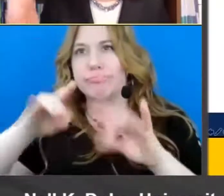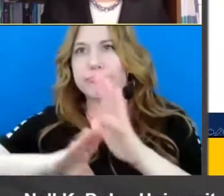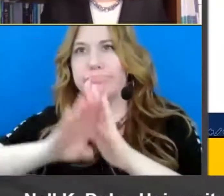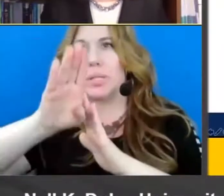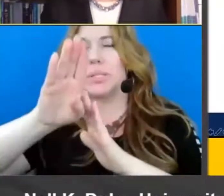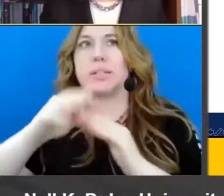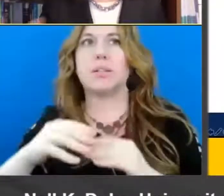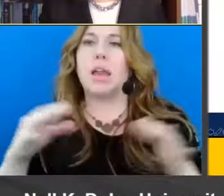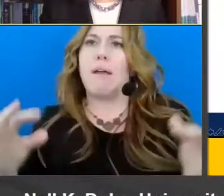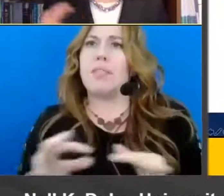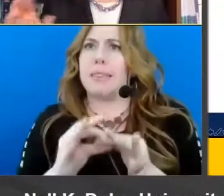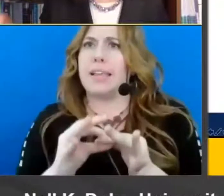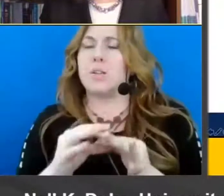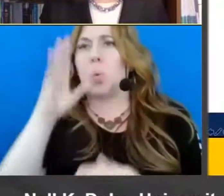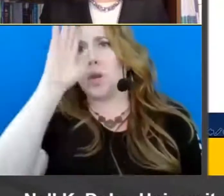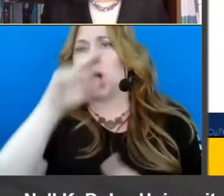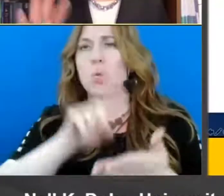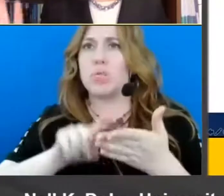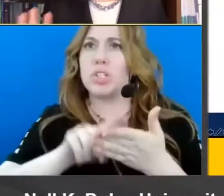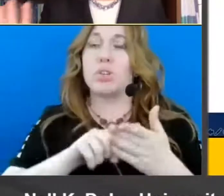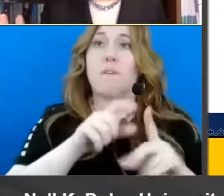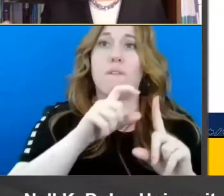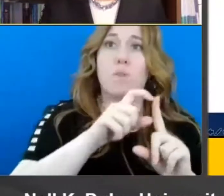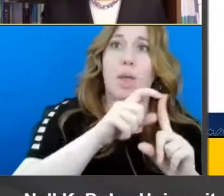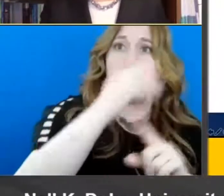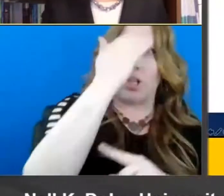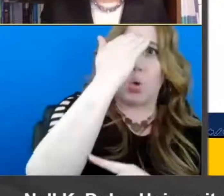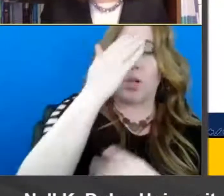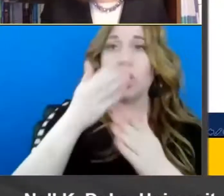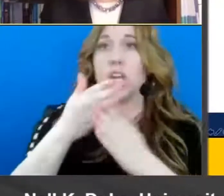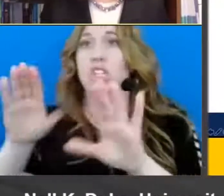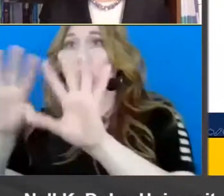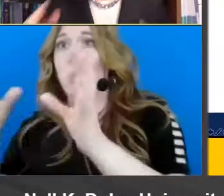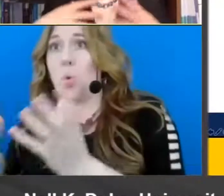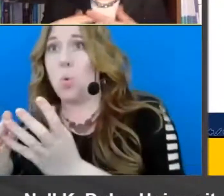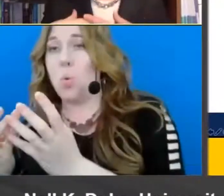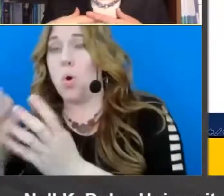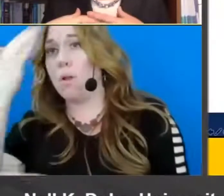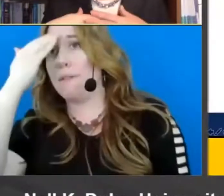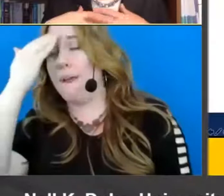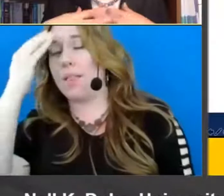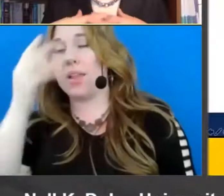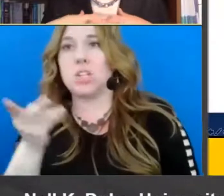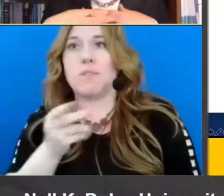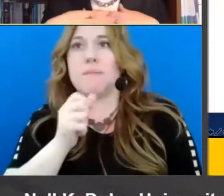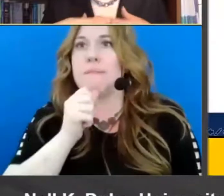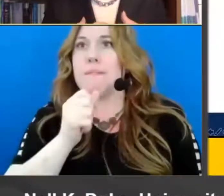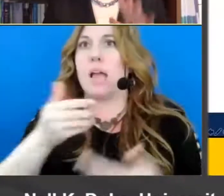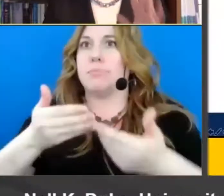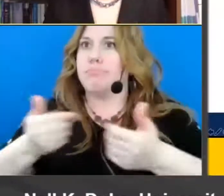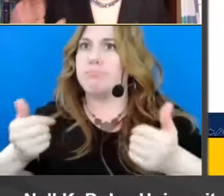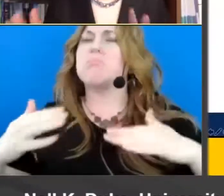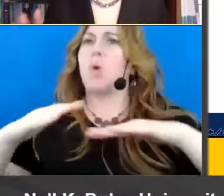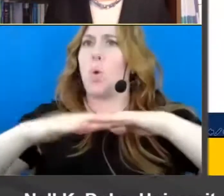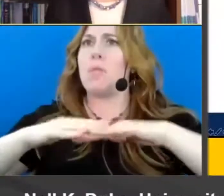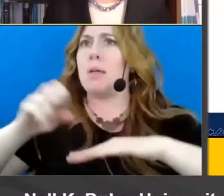know from research that vocabulary knowledge and general world knowledge are not isomorphic they they have some overlap for sure but